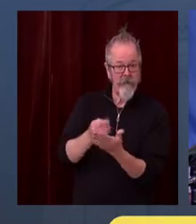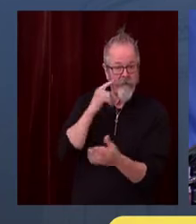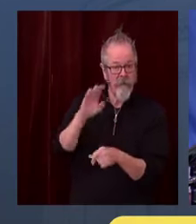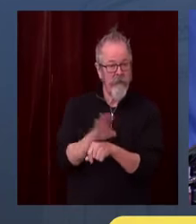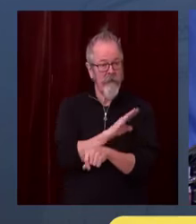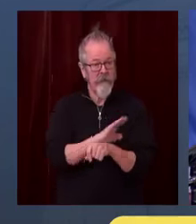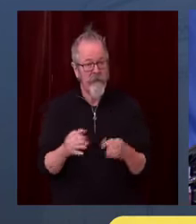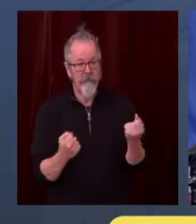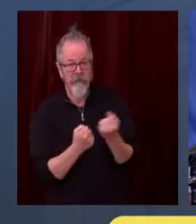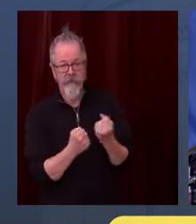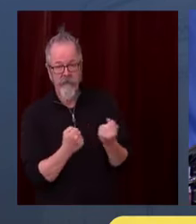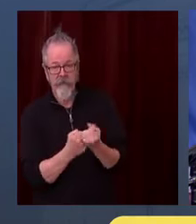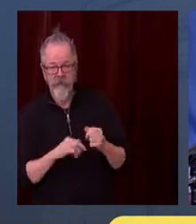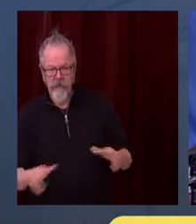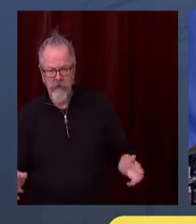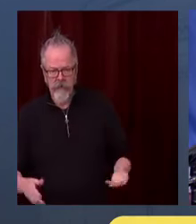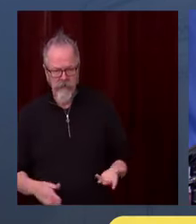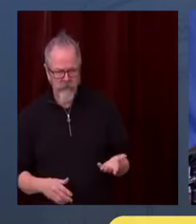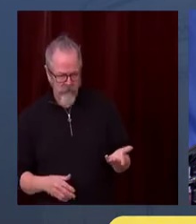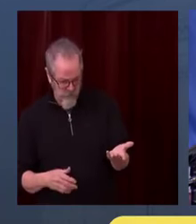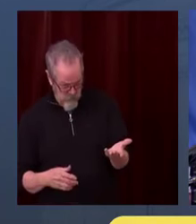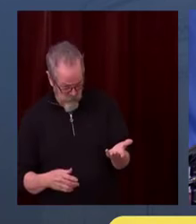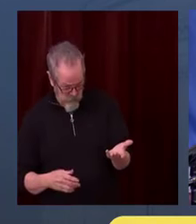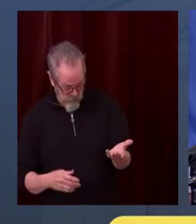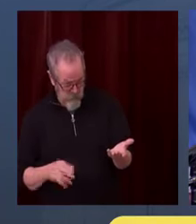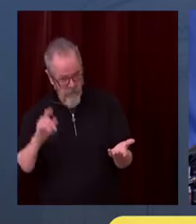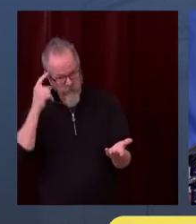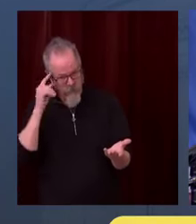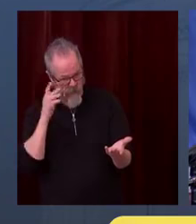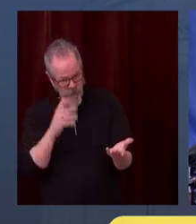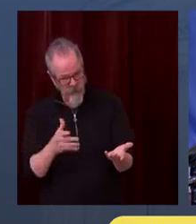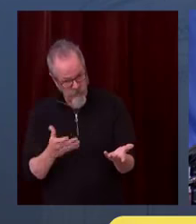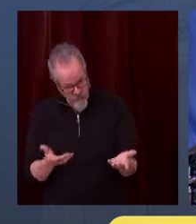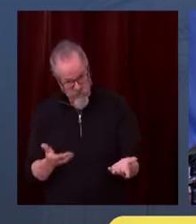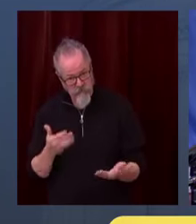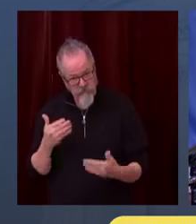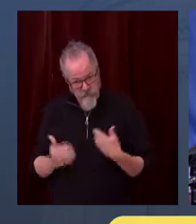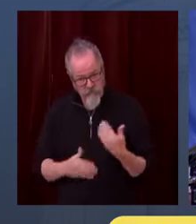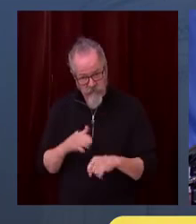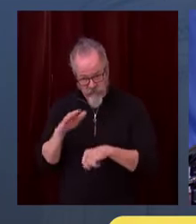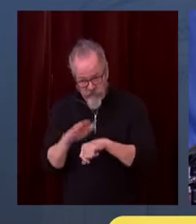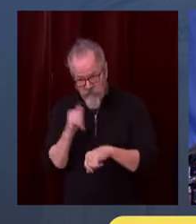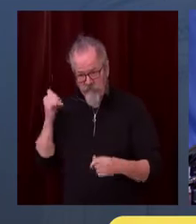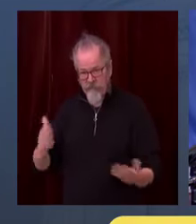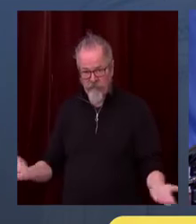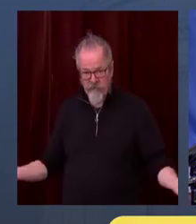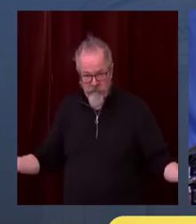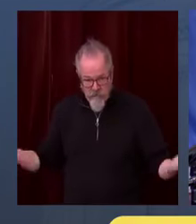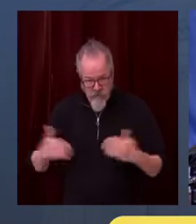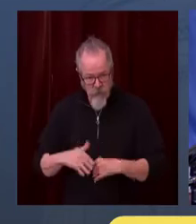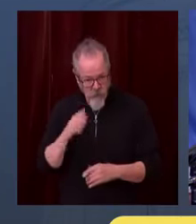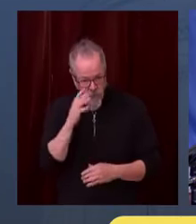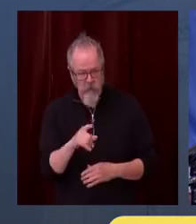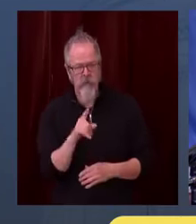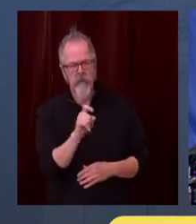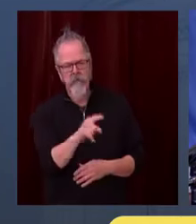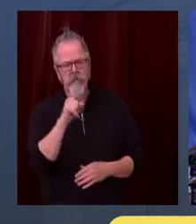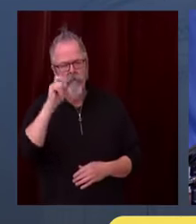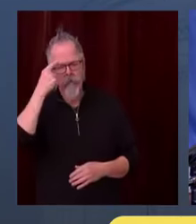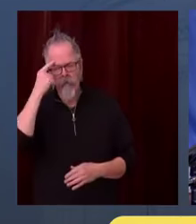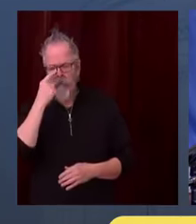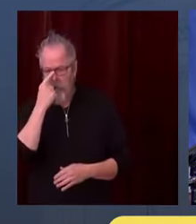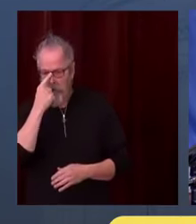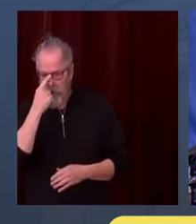session of the legislature to pass relief for businesses and others in the state? We will be exploring all options to help businesses